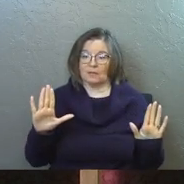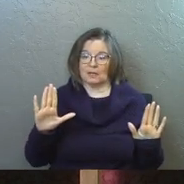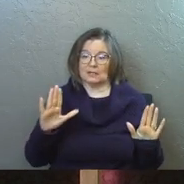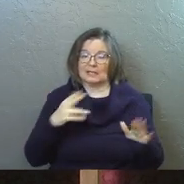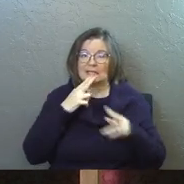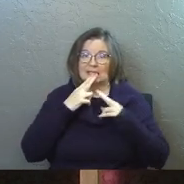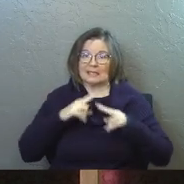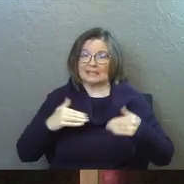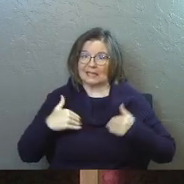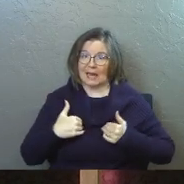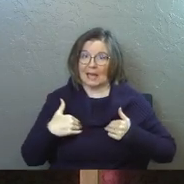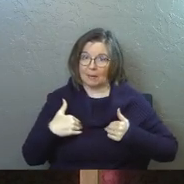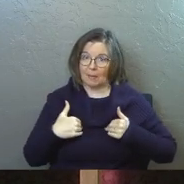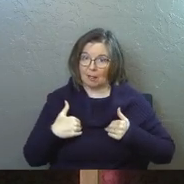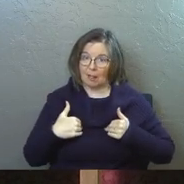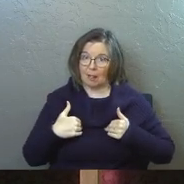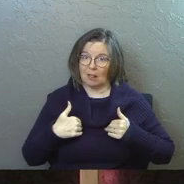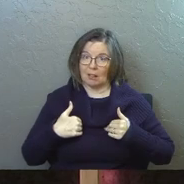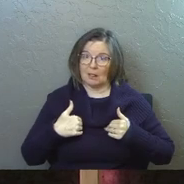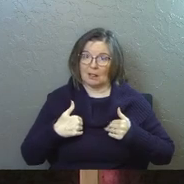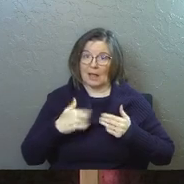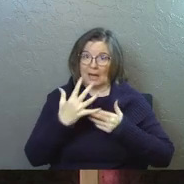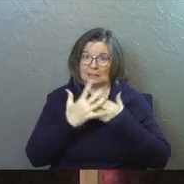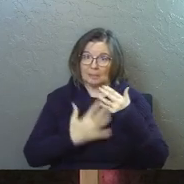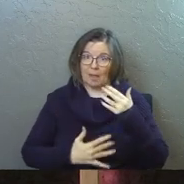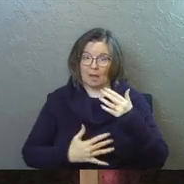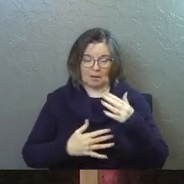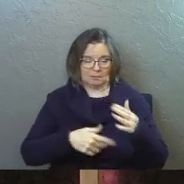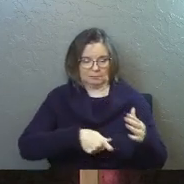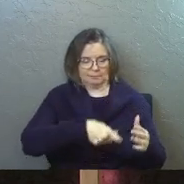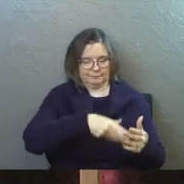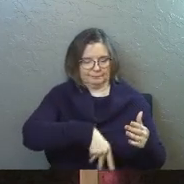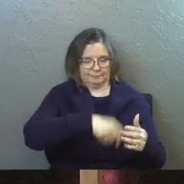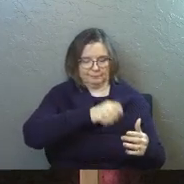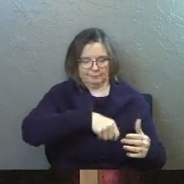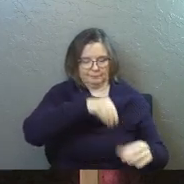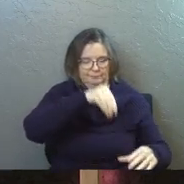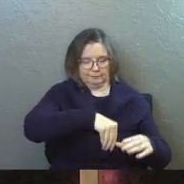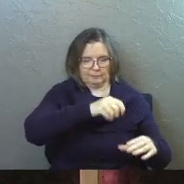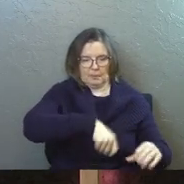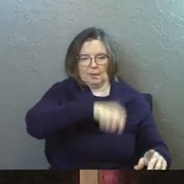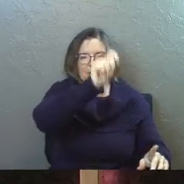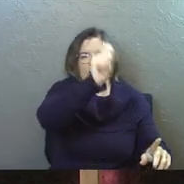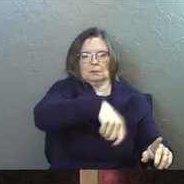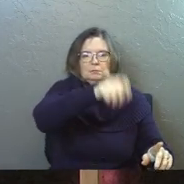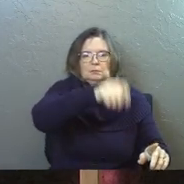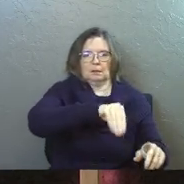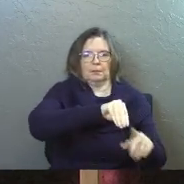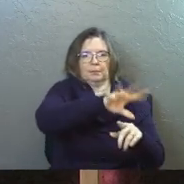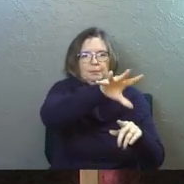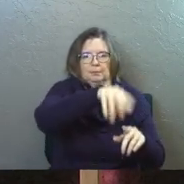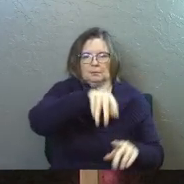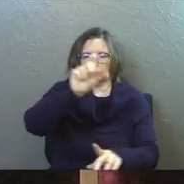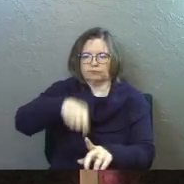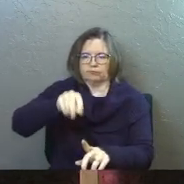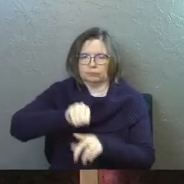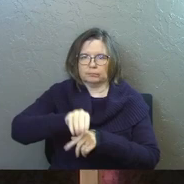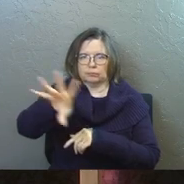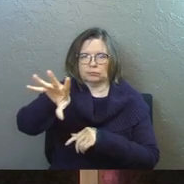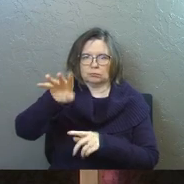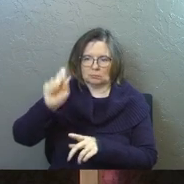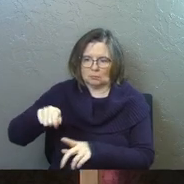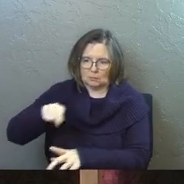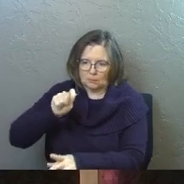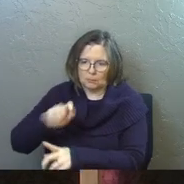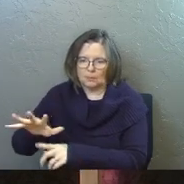an innocent animal and they would take its blood and they would sprinkle people or they would sprinkle different elements